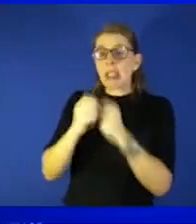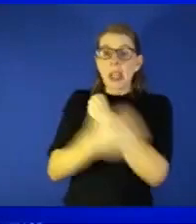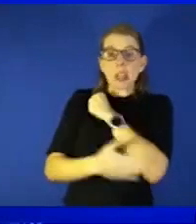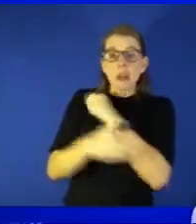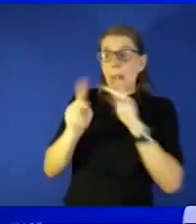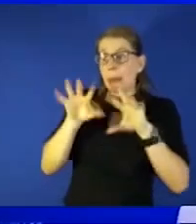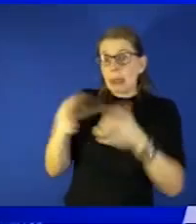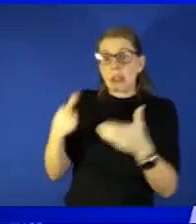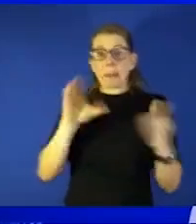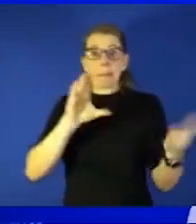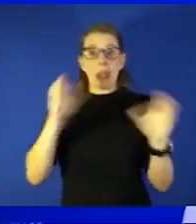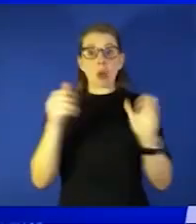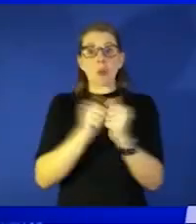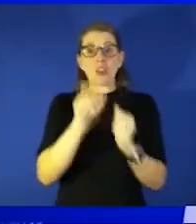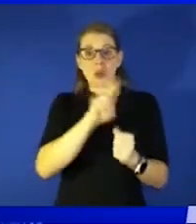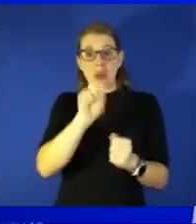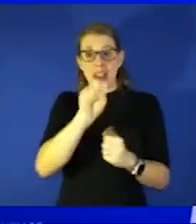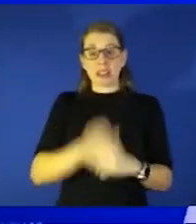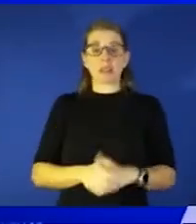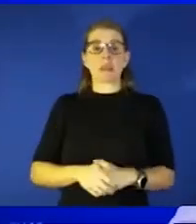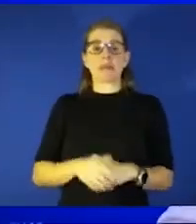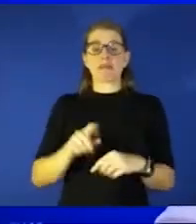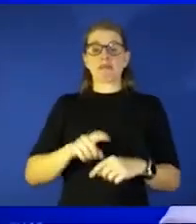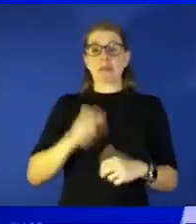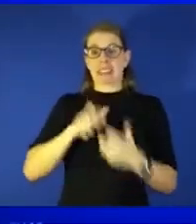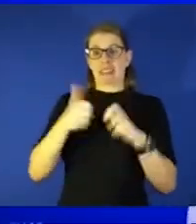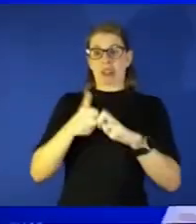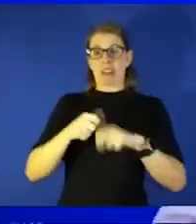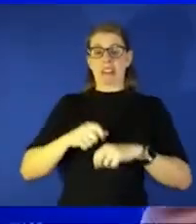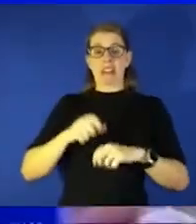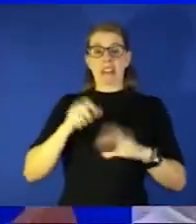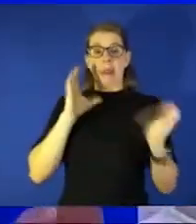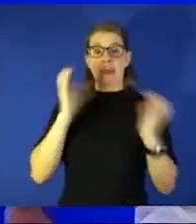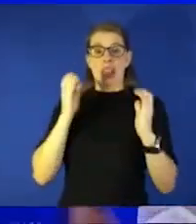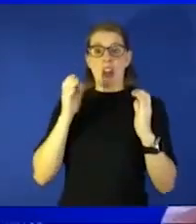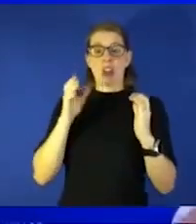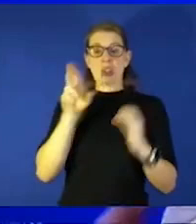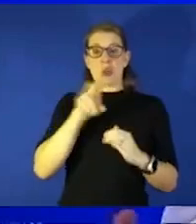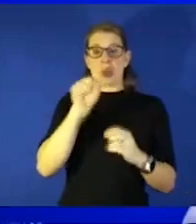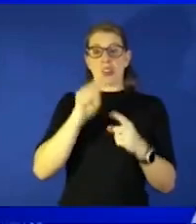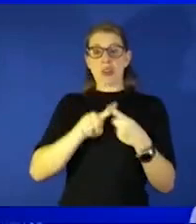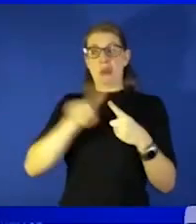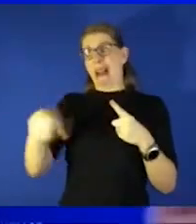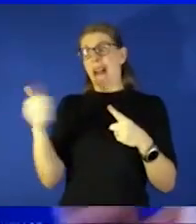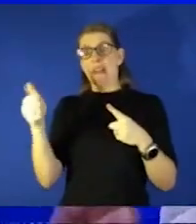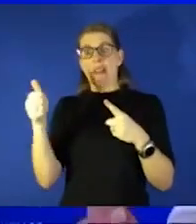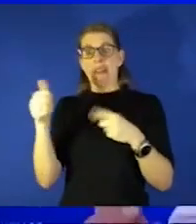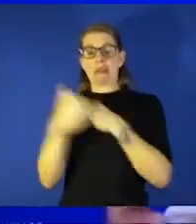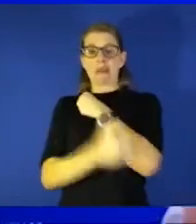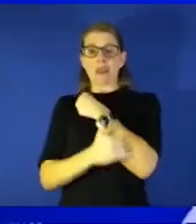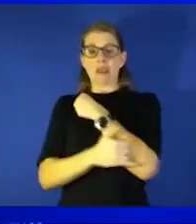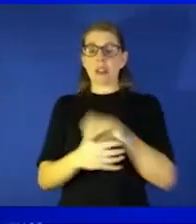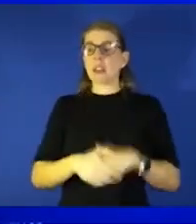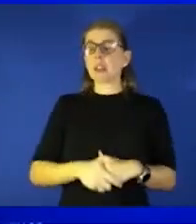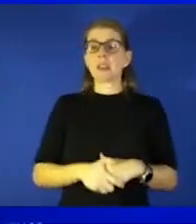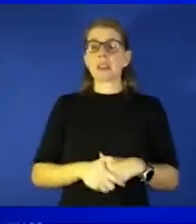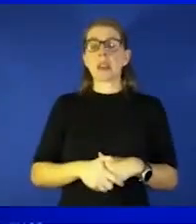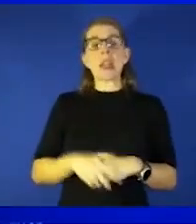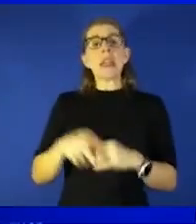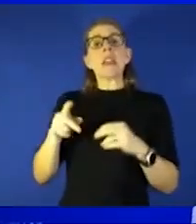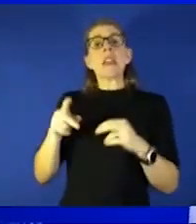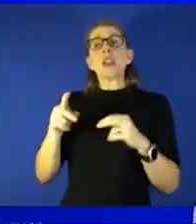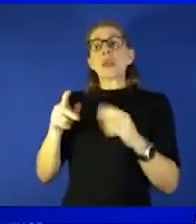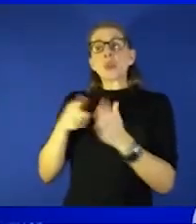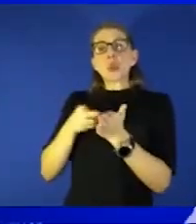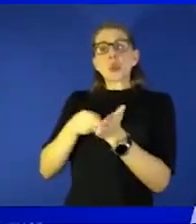United States we've always said it is very difficult to compare the United States to other now we can take issues of truth from the other countries data and